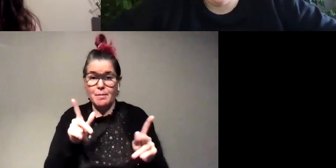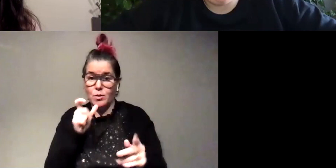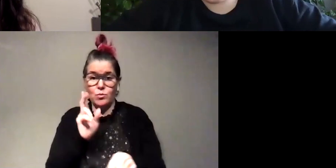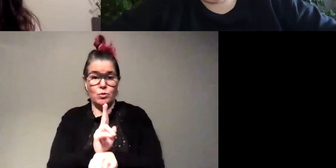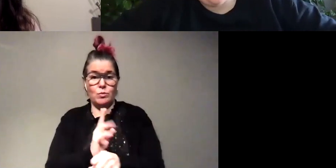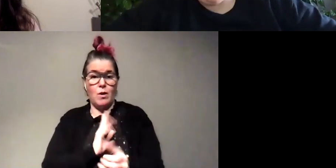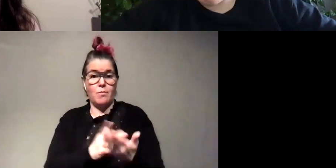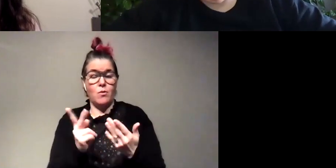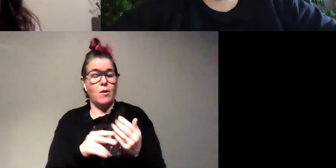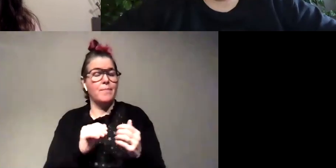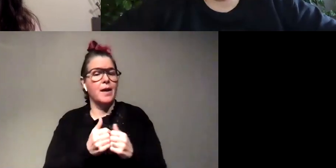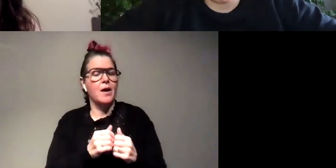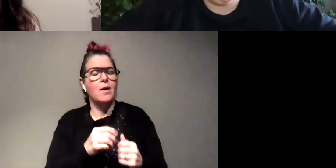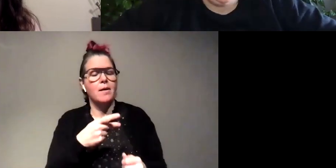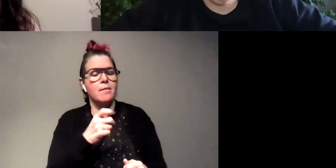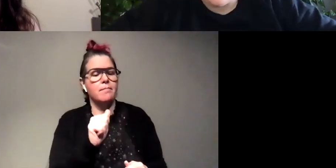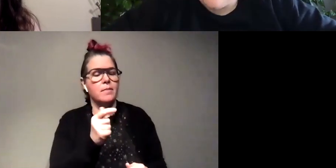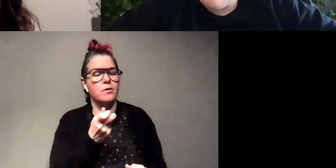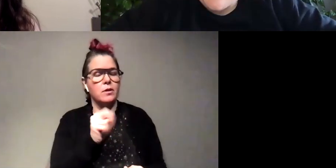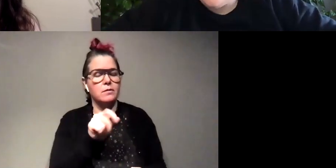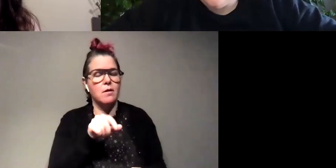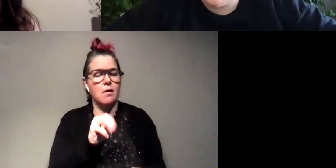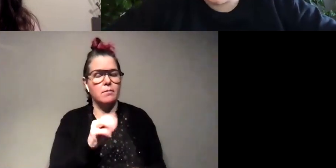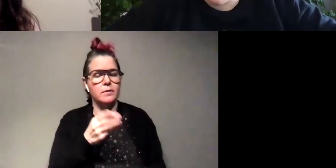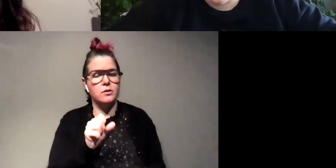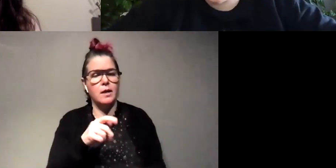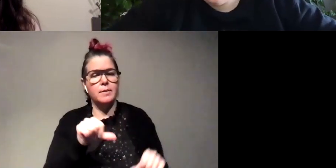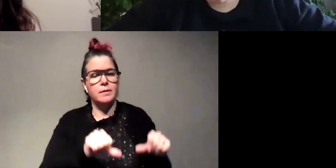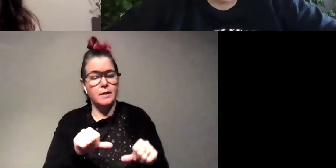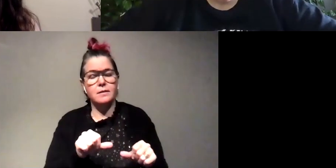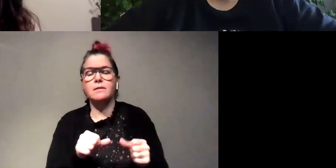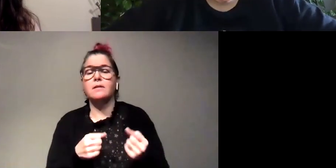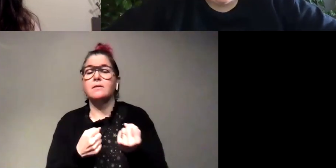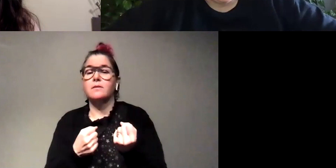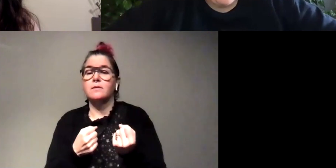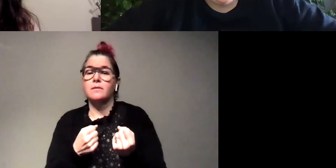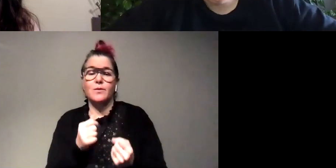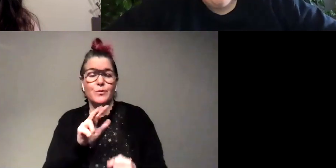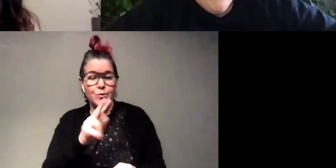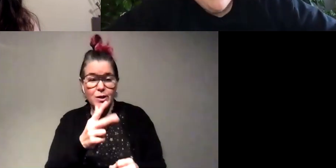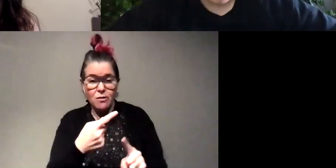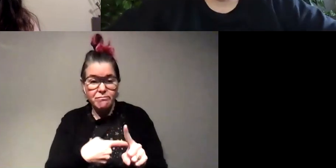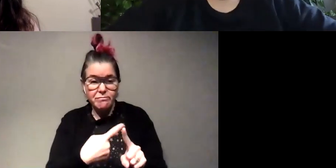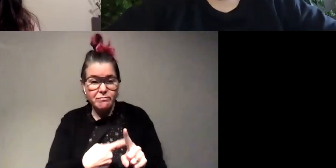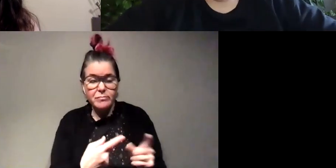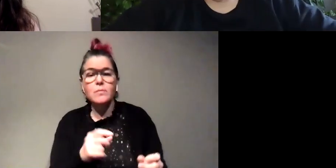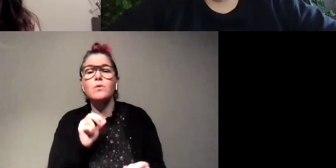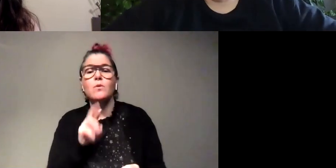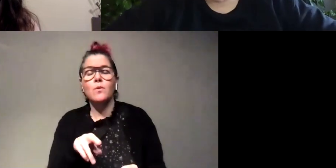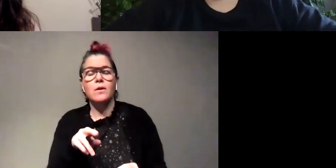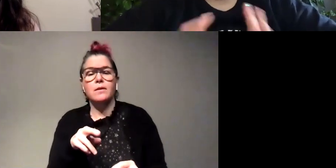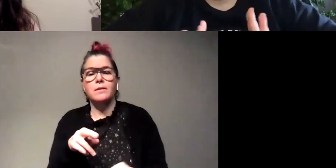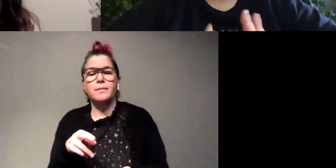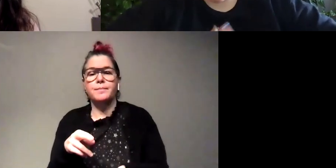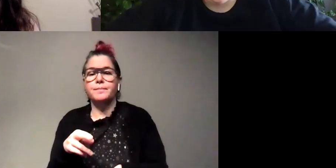and so you can do that um at patreon.com skype a scientist you can support us for as little as three dollars a month or uh you can